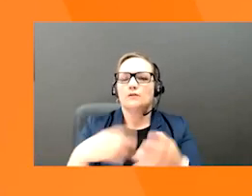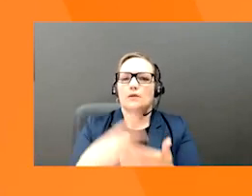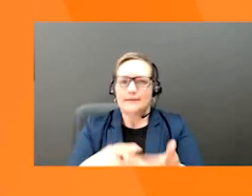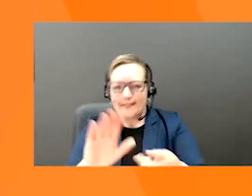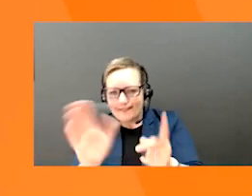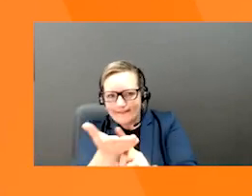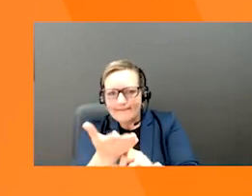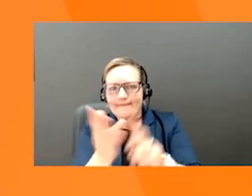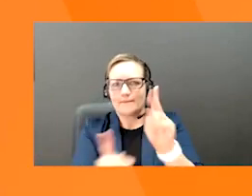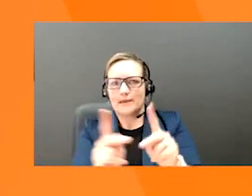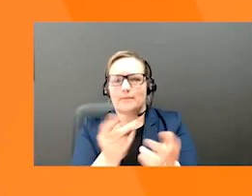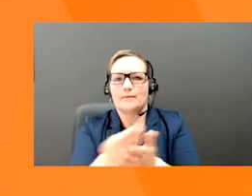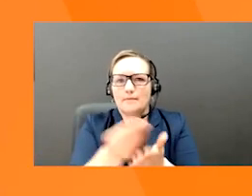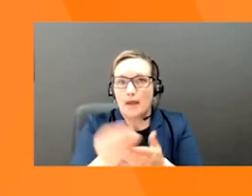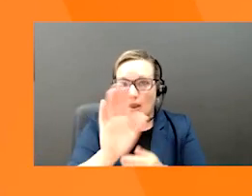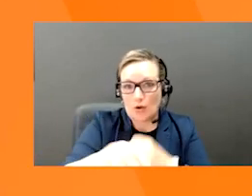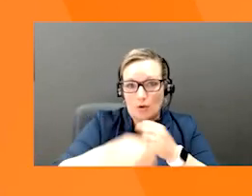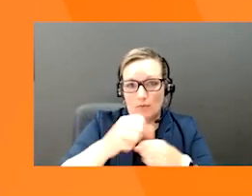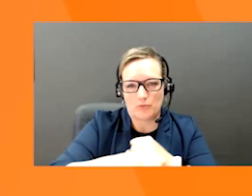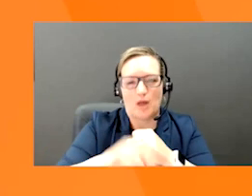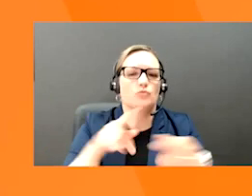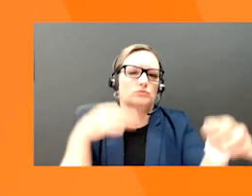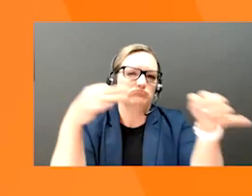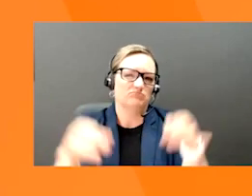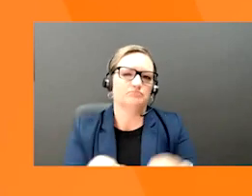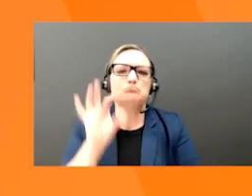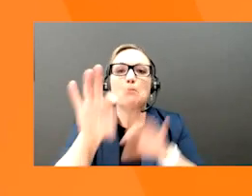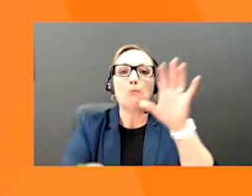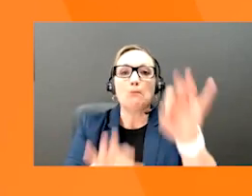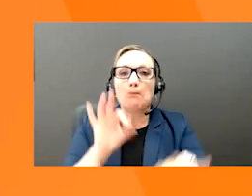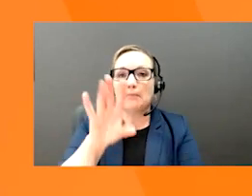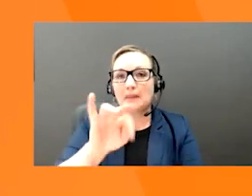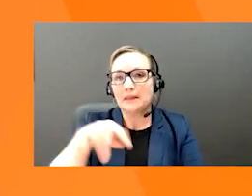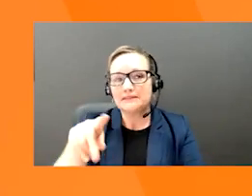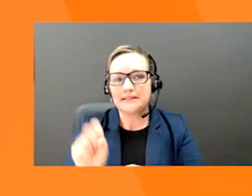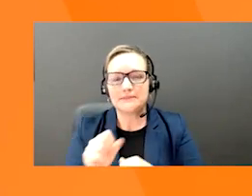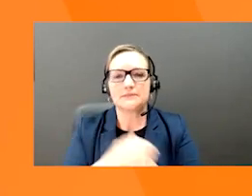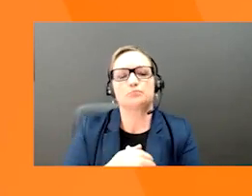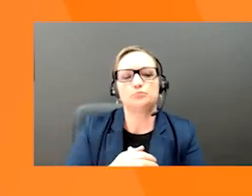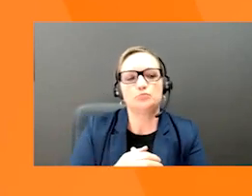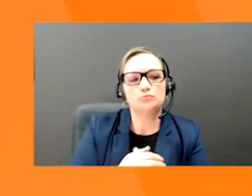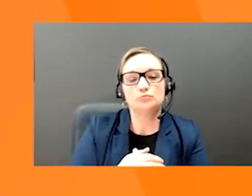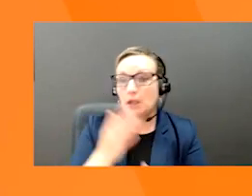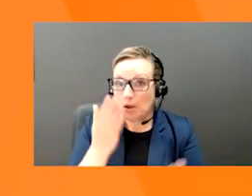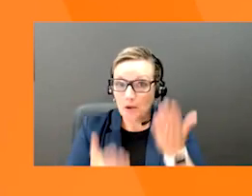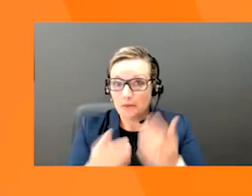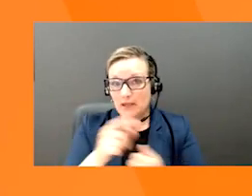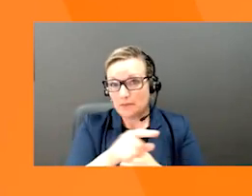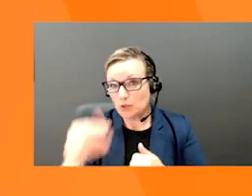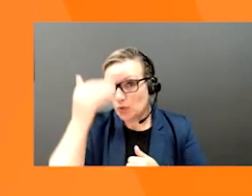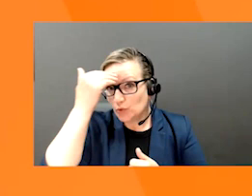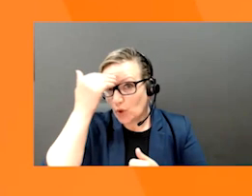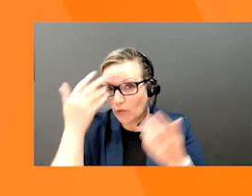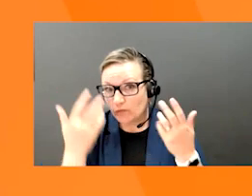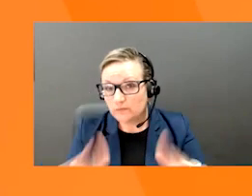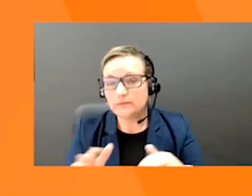what tips that you might need to get engaged in a product pitch. And you may all be very aware, or some of you may